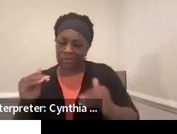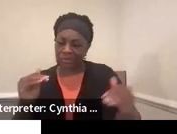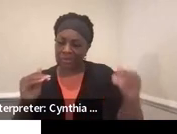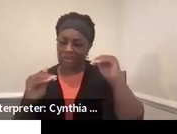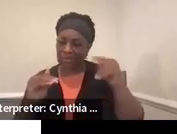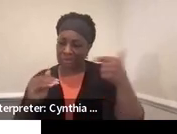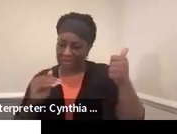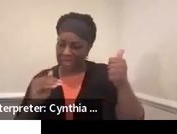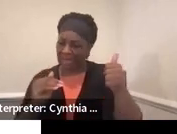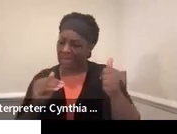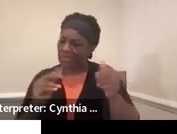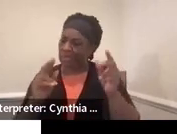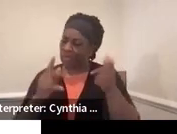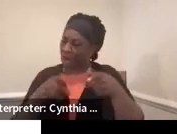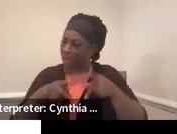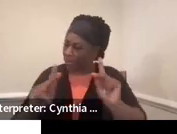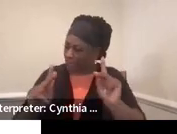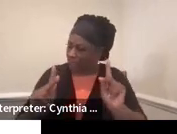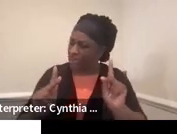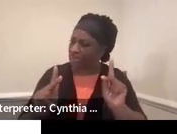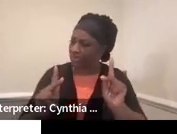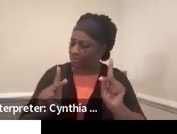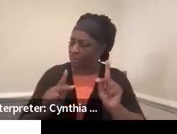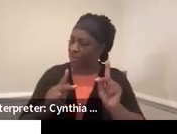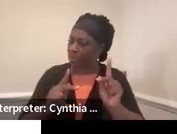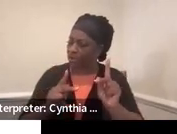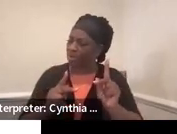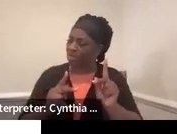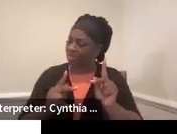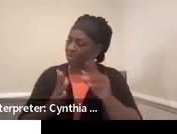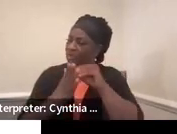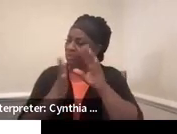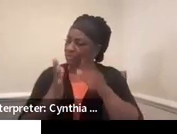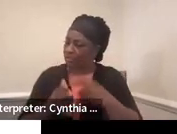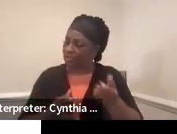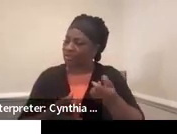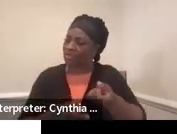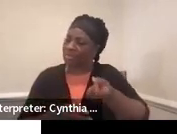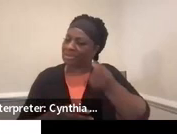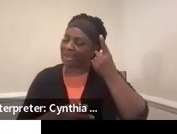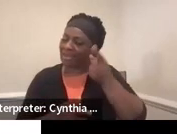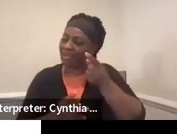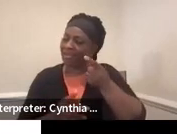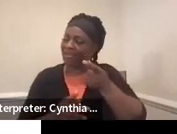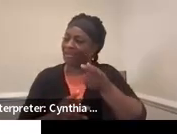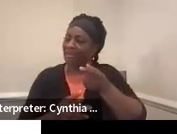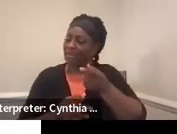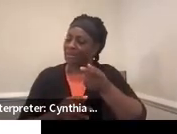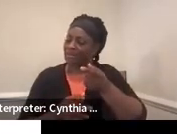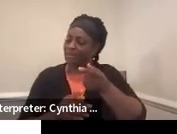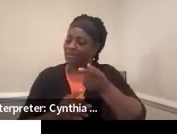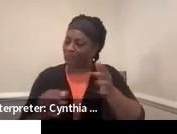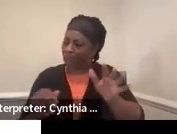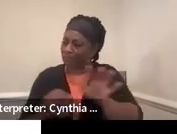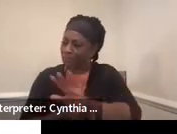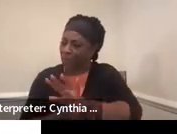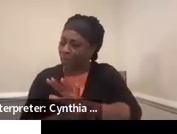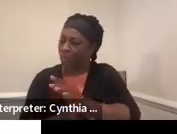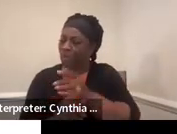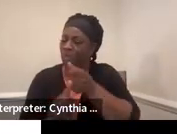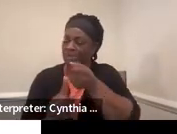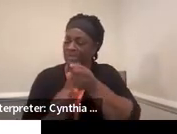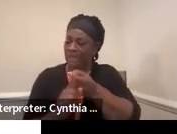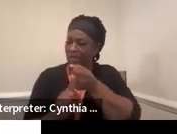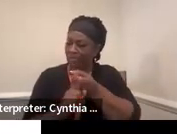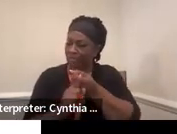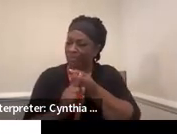opportunities for them to grapple with self-determination and advocacy. And also lean